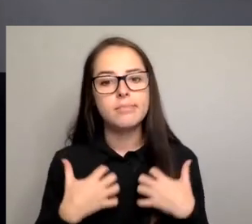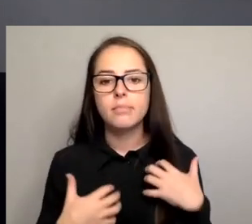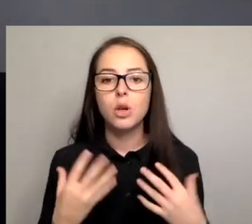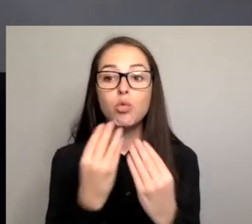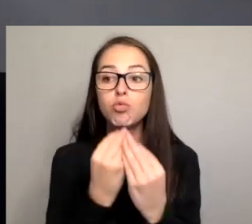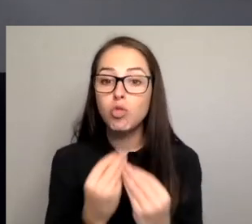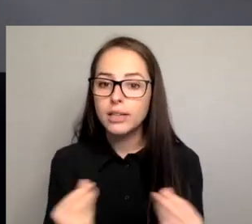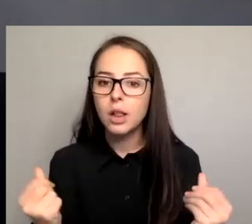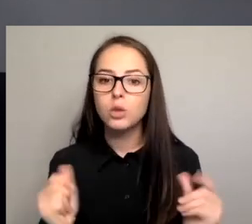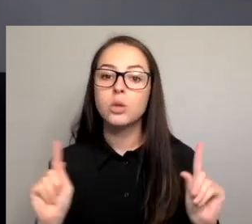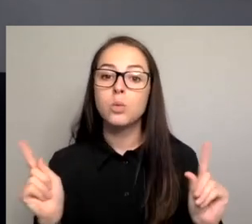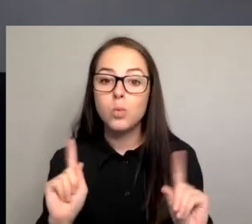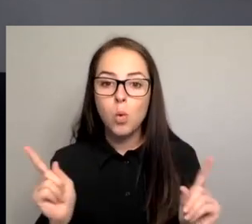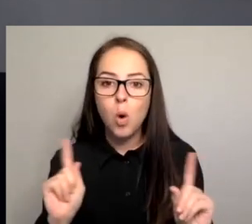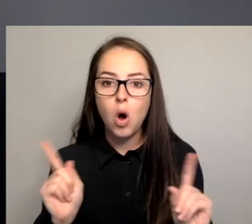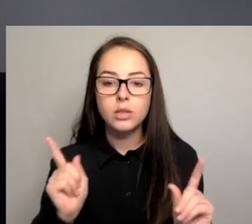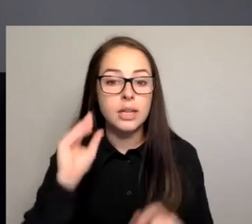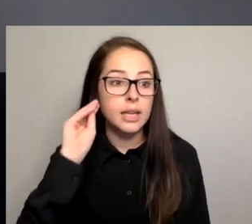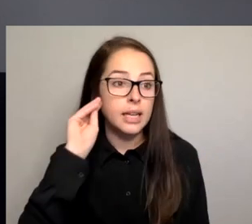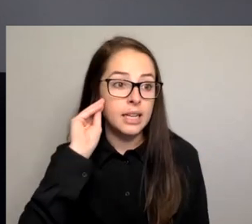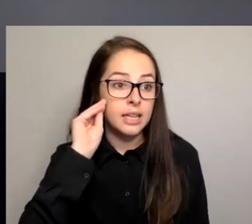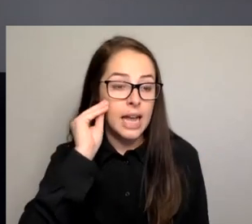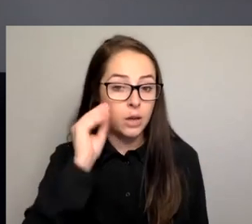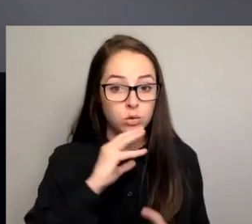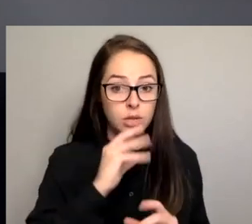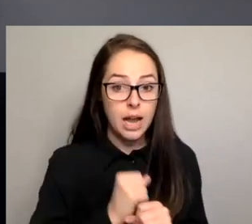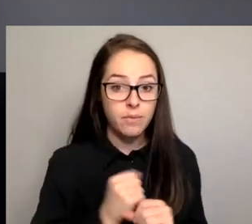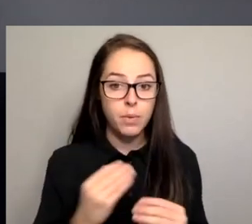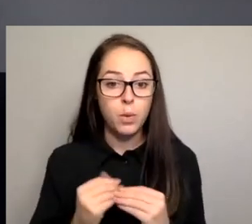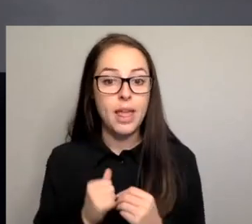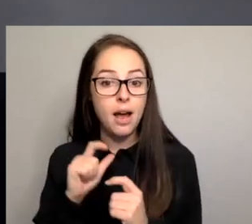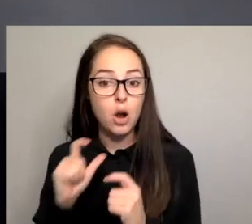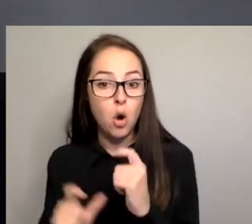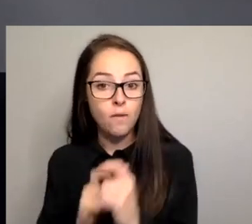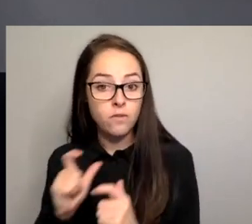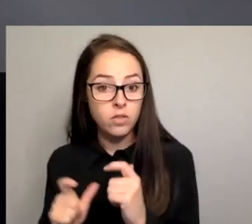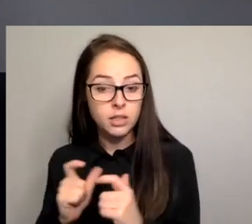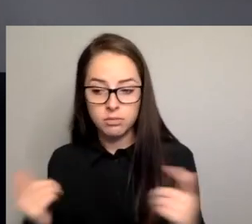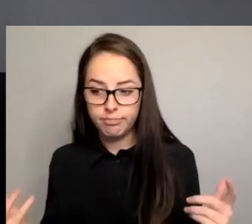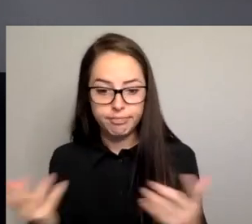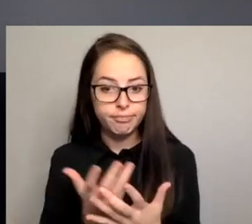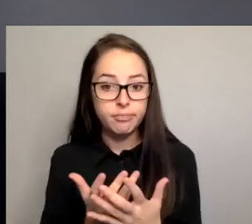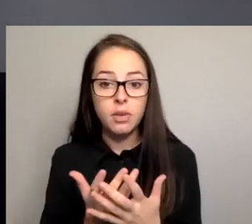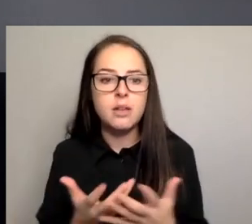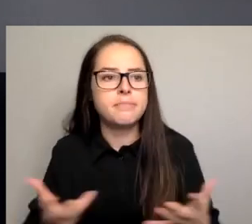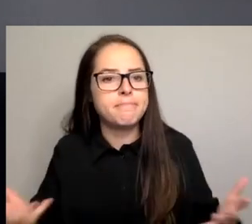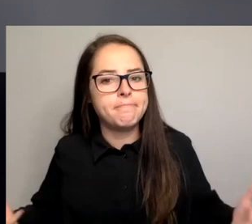council to our annual conference in 2019 to urge local governments to